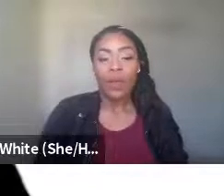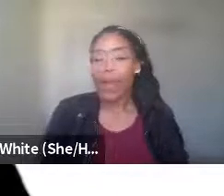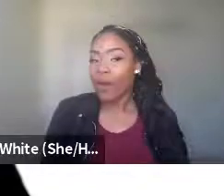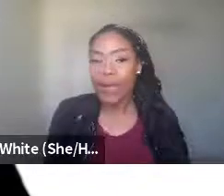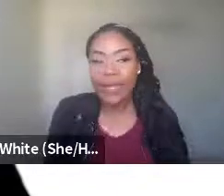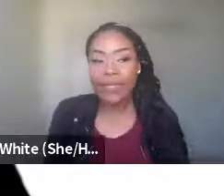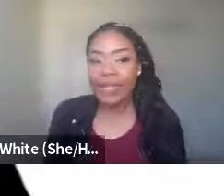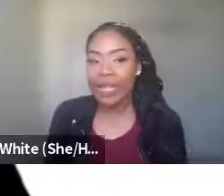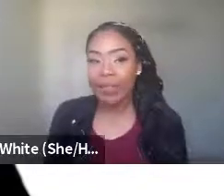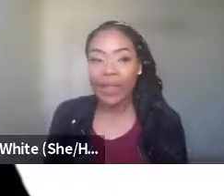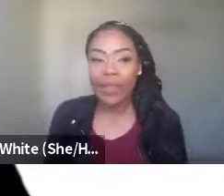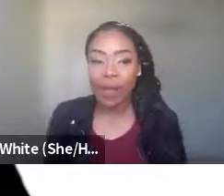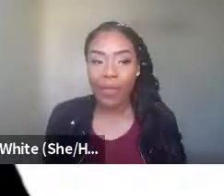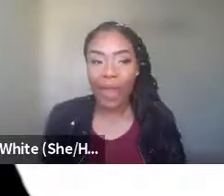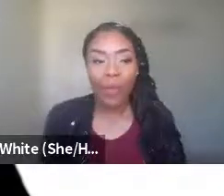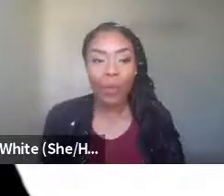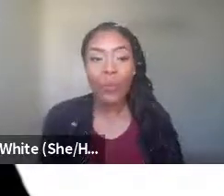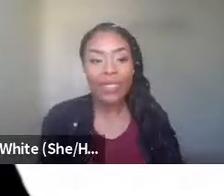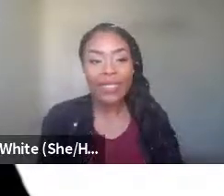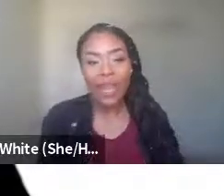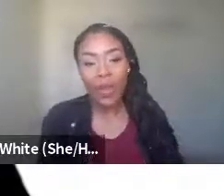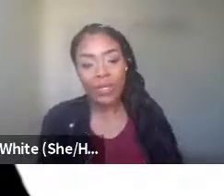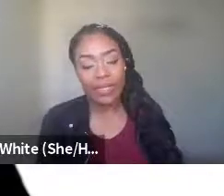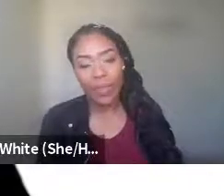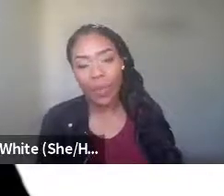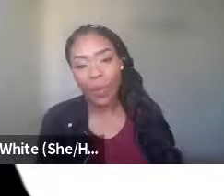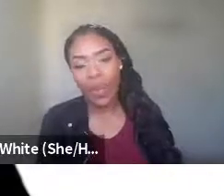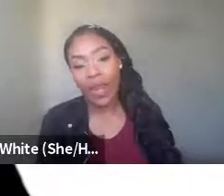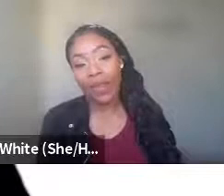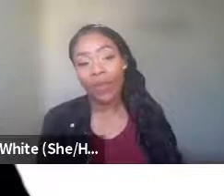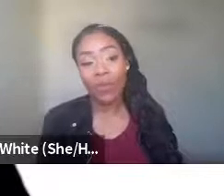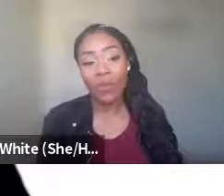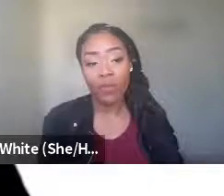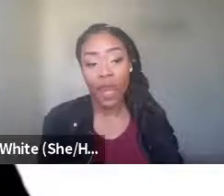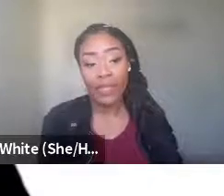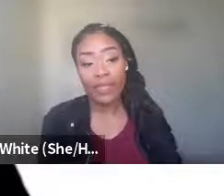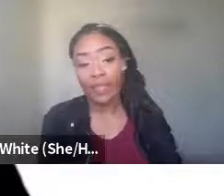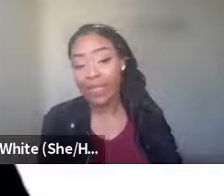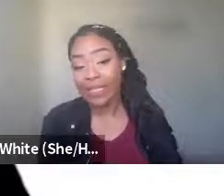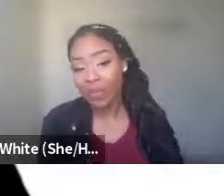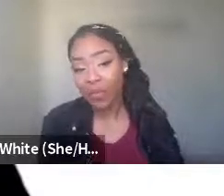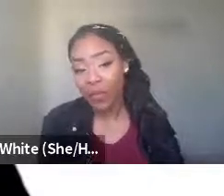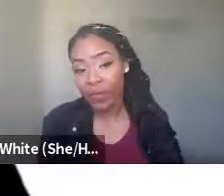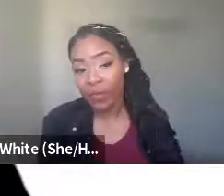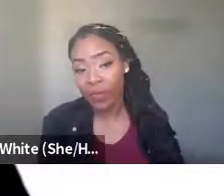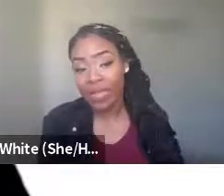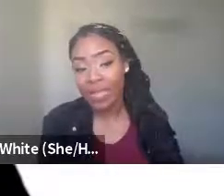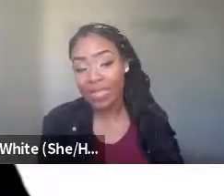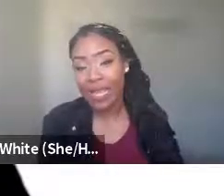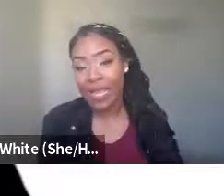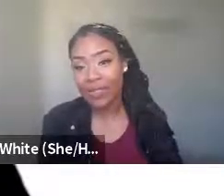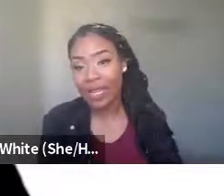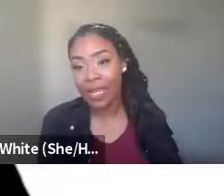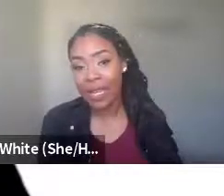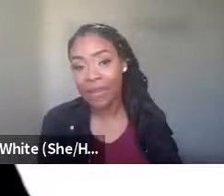And so I already discussed it in mental health. Right. Misdiagnosis, inappropriate care, removal of rights. So that's the 5150 whole,